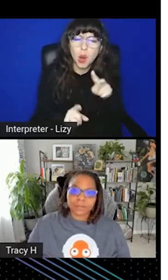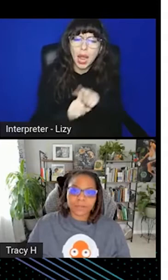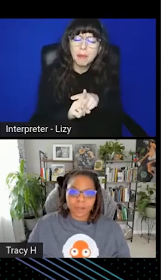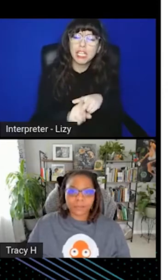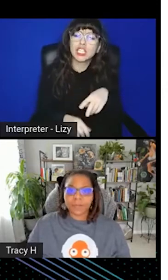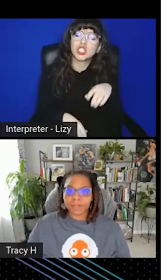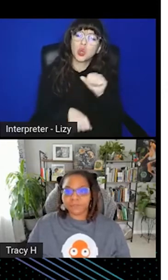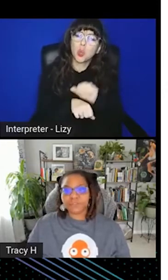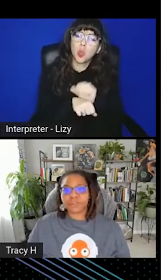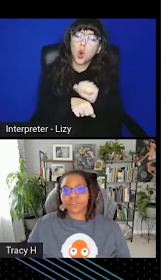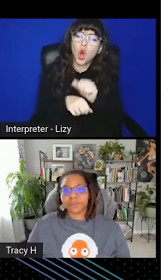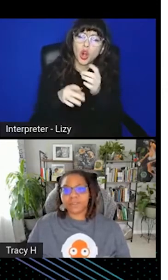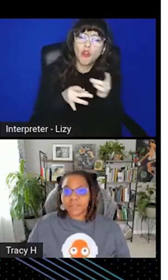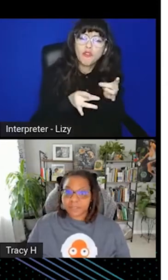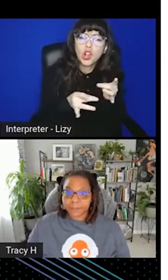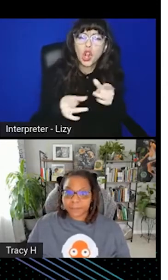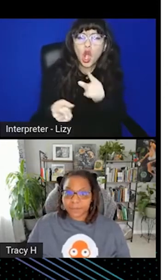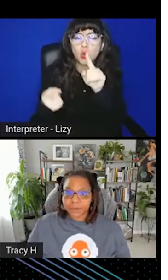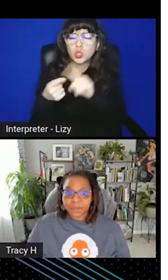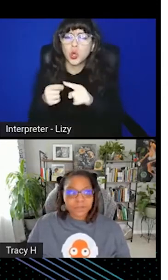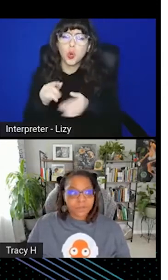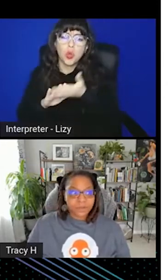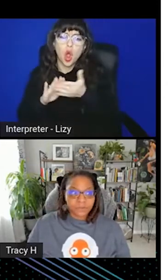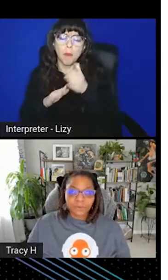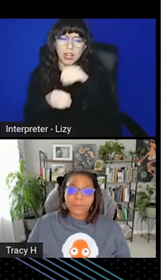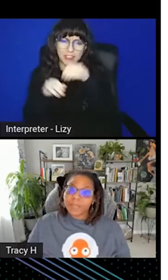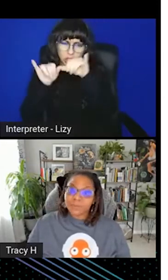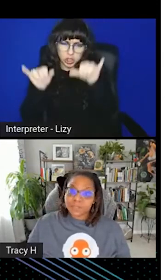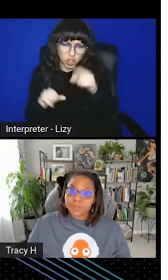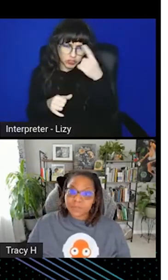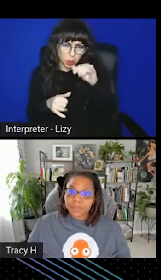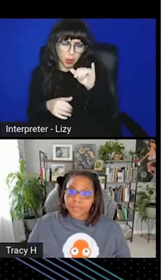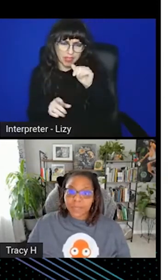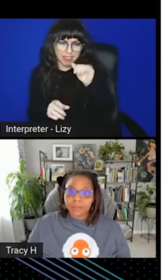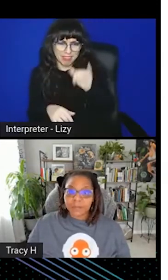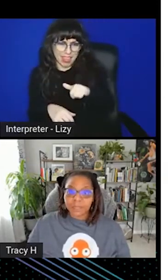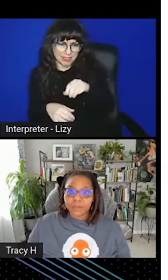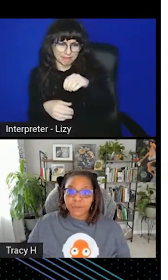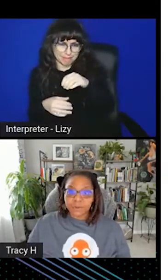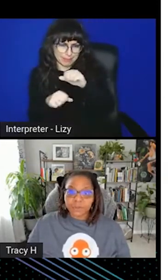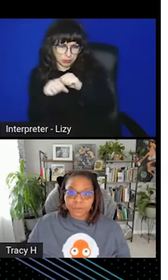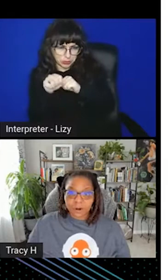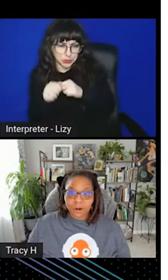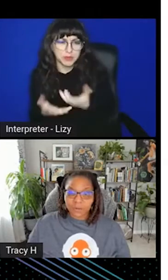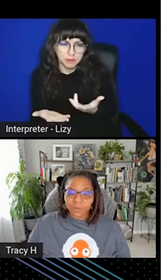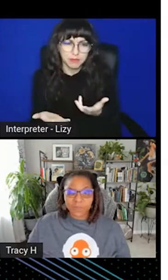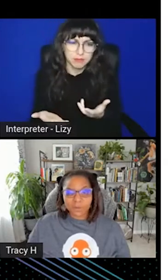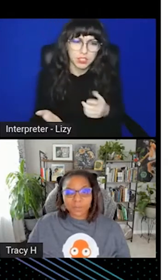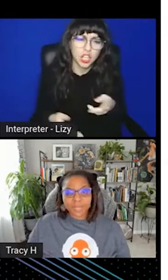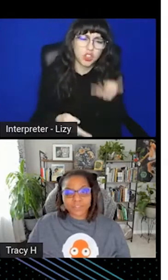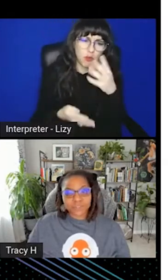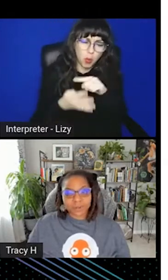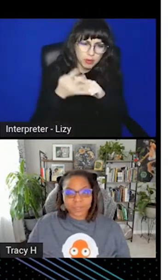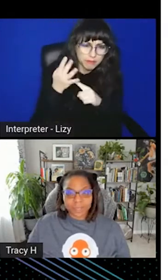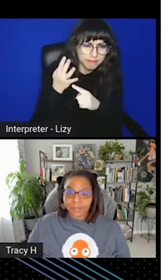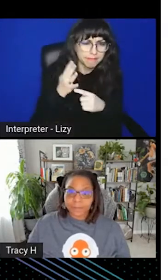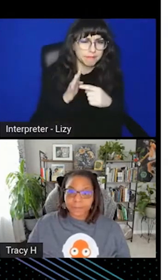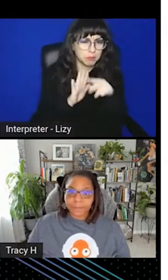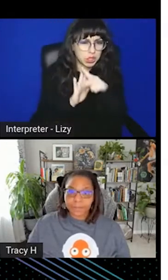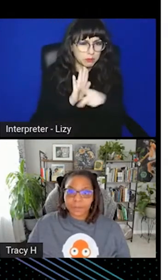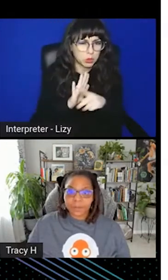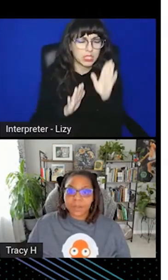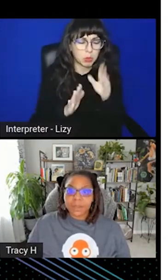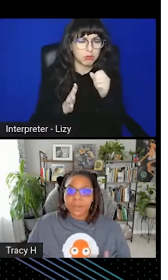the way to the operating infrastructure of a system. So there are four main principles, and I am going to let you know what those are with a little bit of extra on the end.